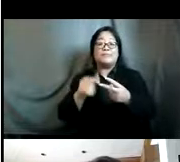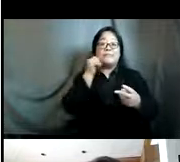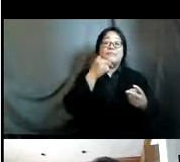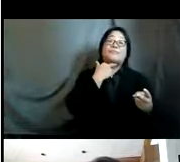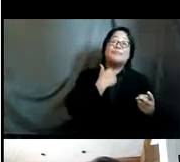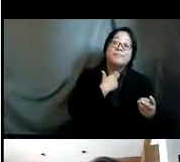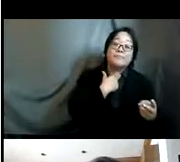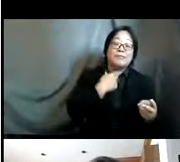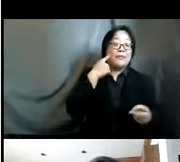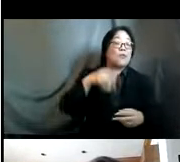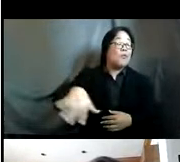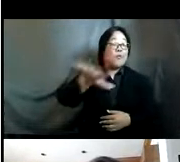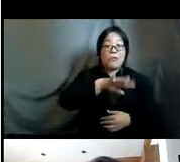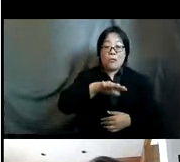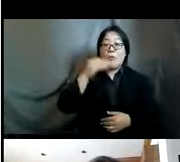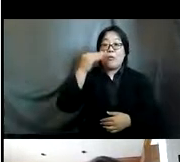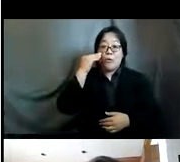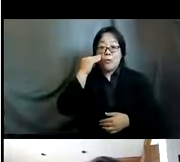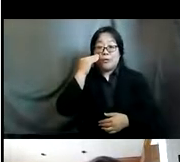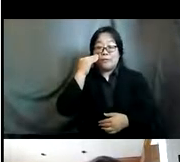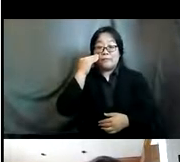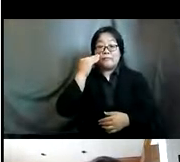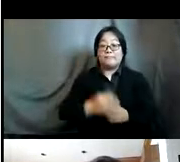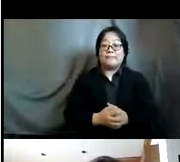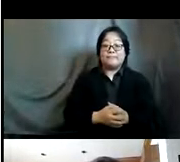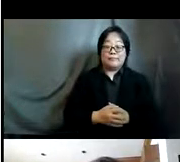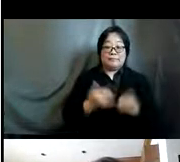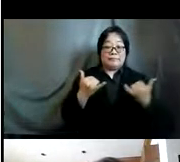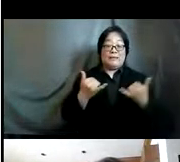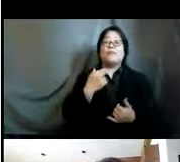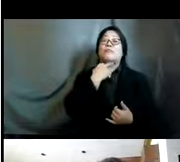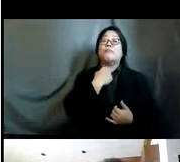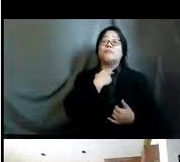in crisis settings in humanitarian settings pregnancy rates do spike